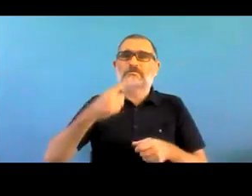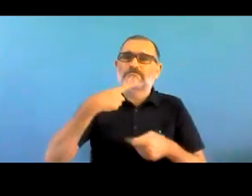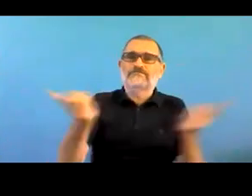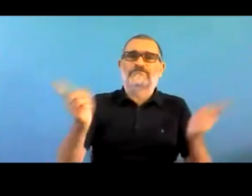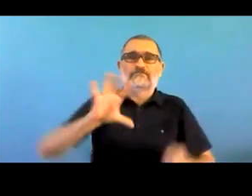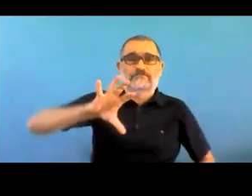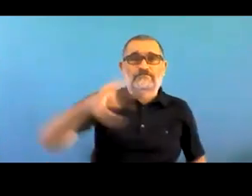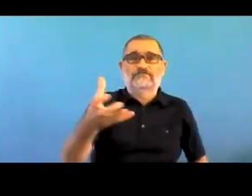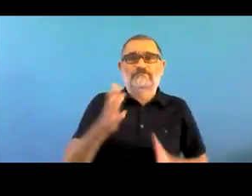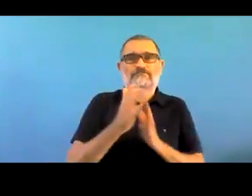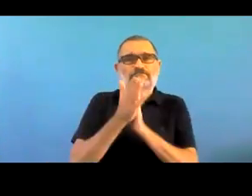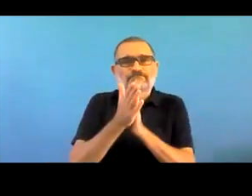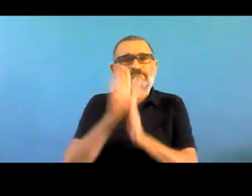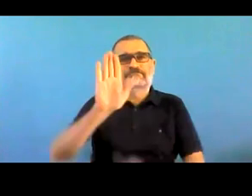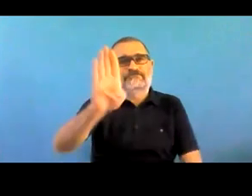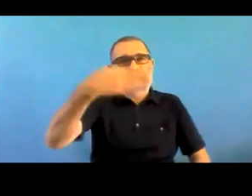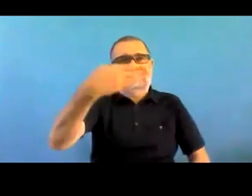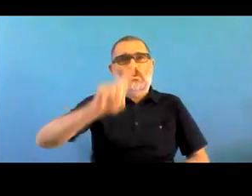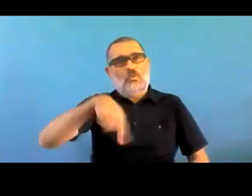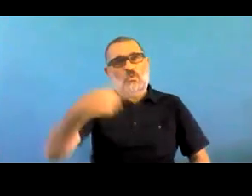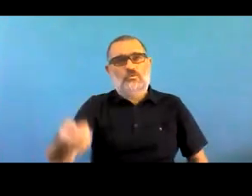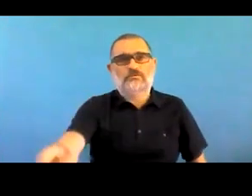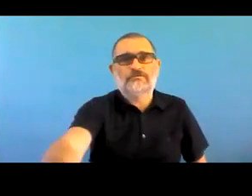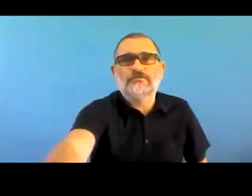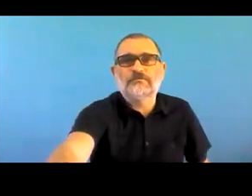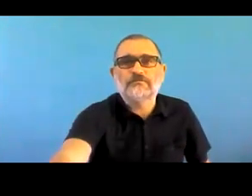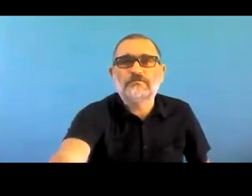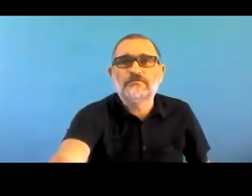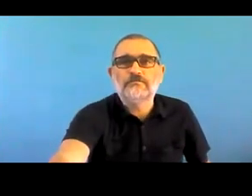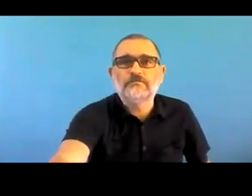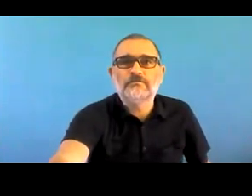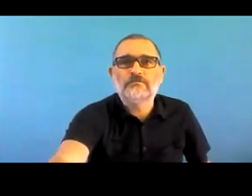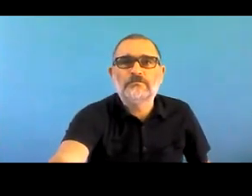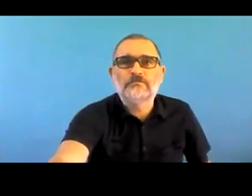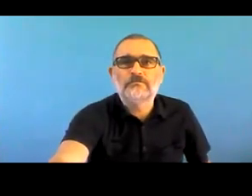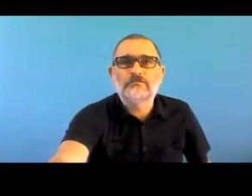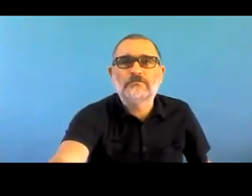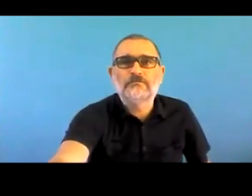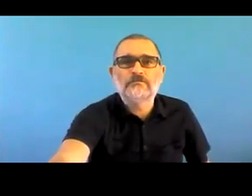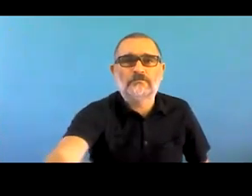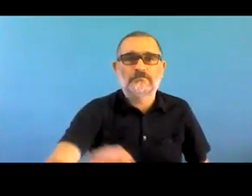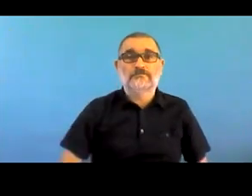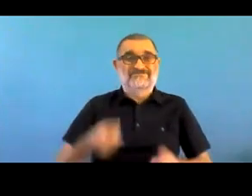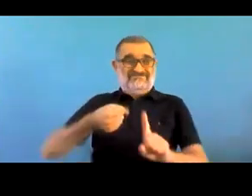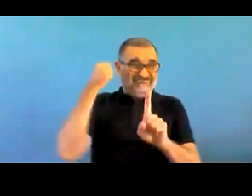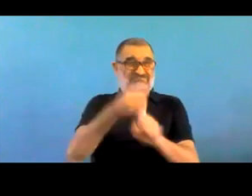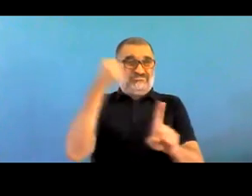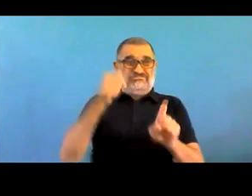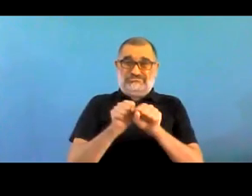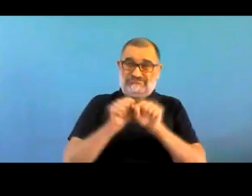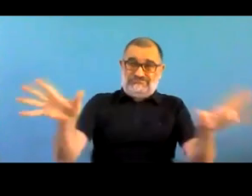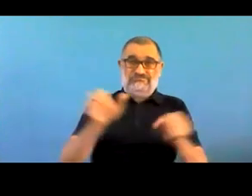in Trinidad and Tobago? Yes, there has been disruption. Yes, there has been closure of business.